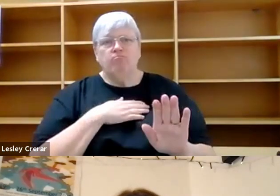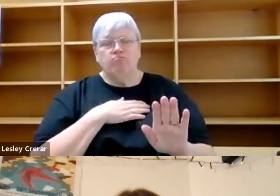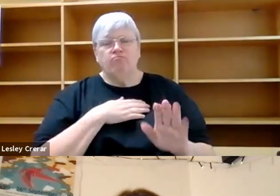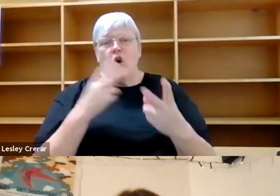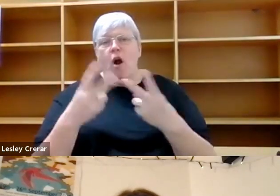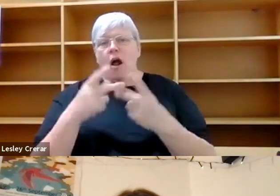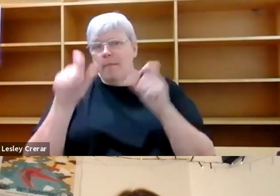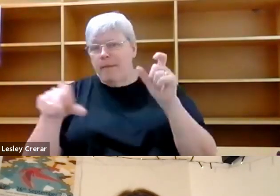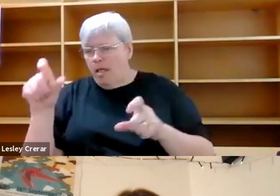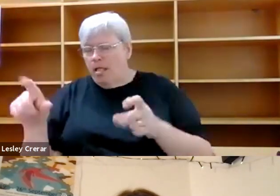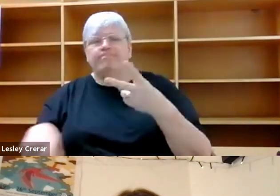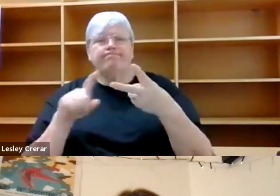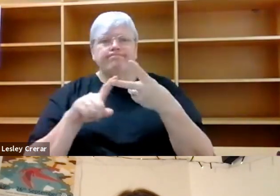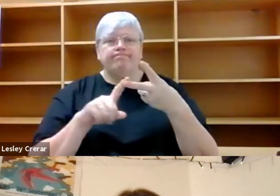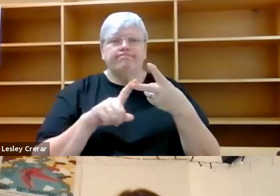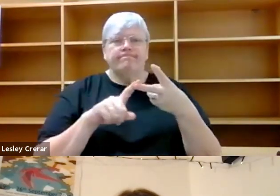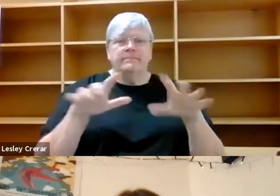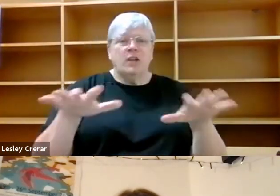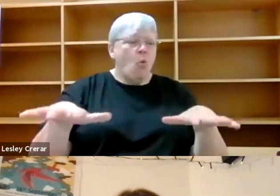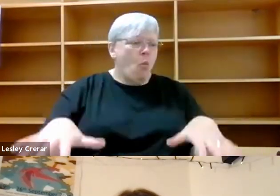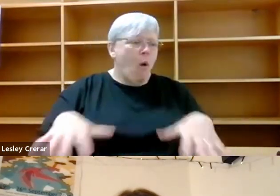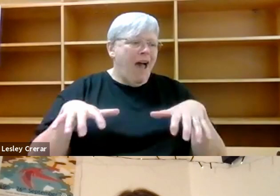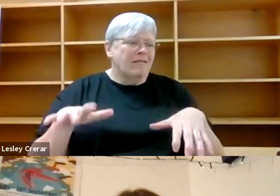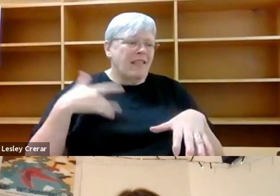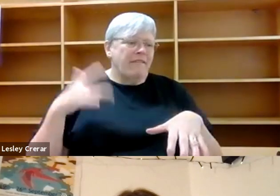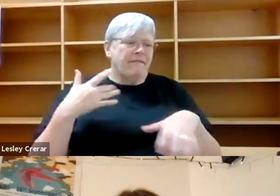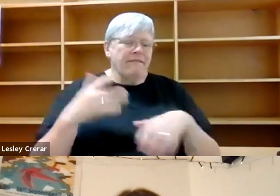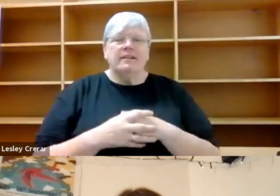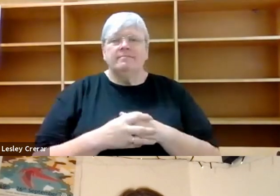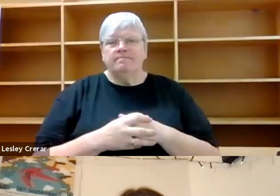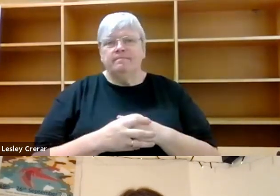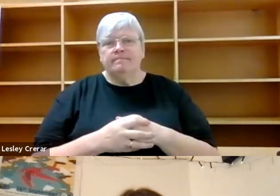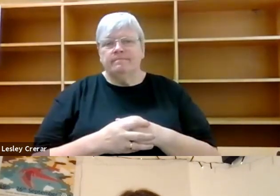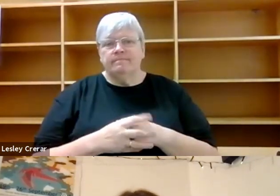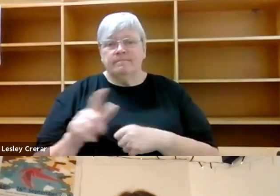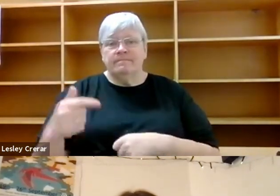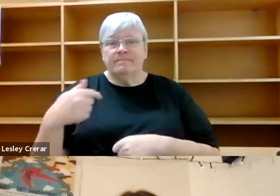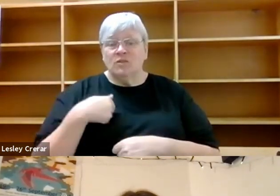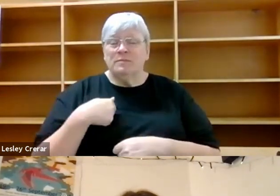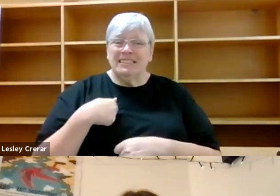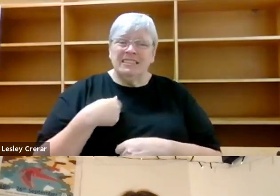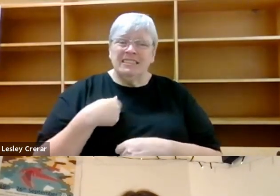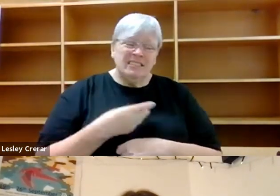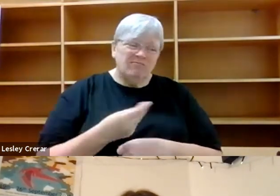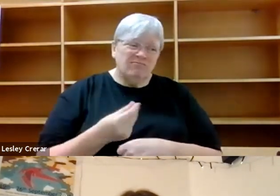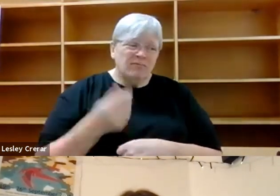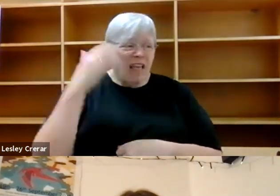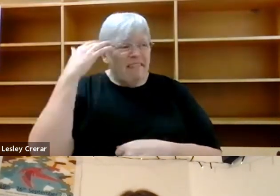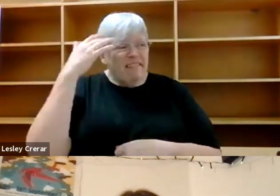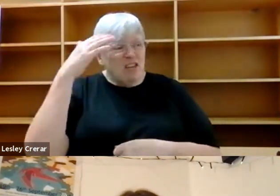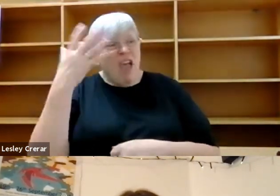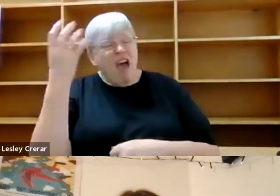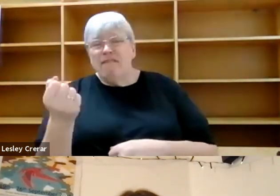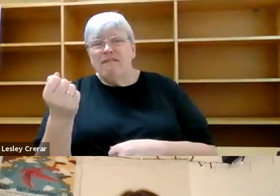important, um, kind of practice around the ethics of it. But I think for me, uh, there is a theory from the